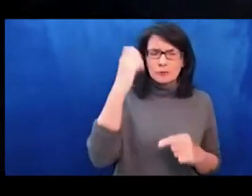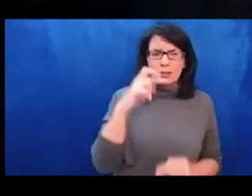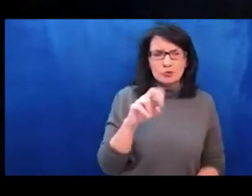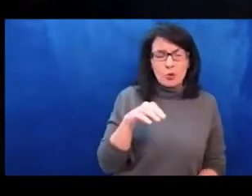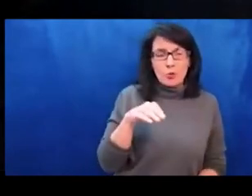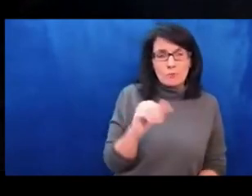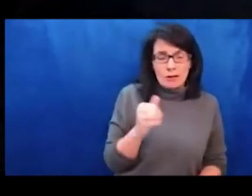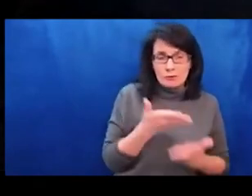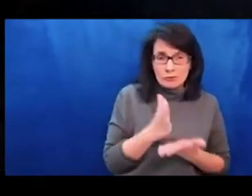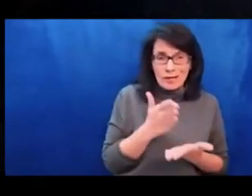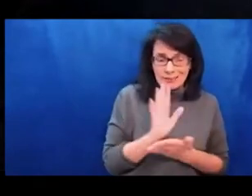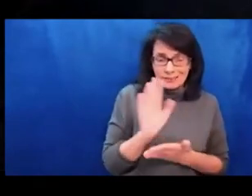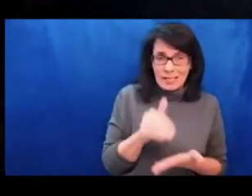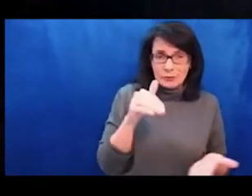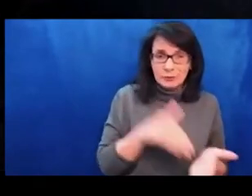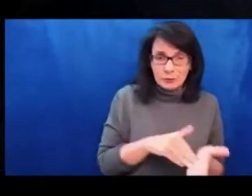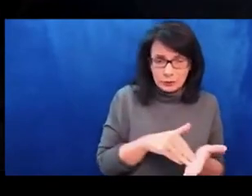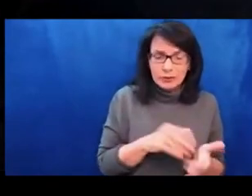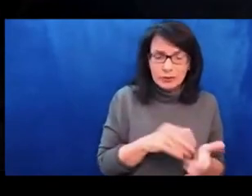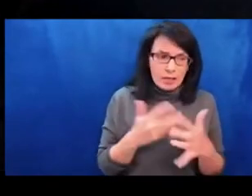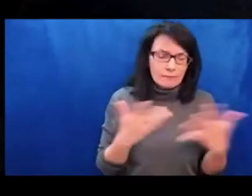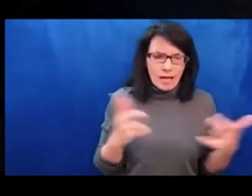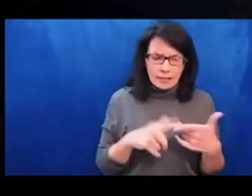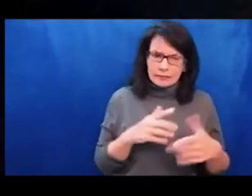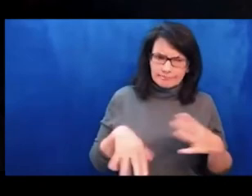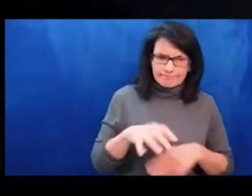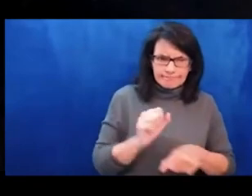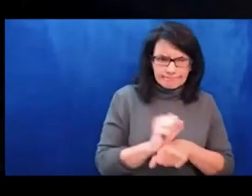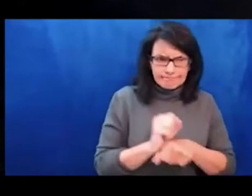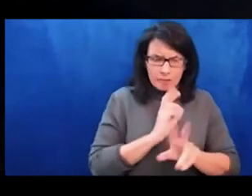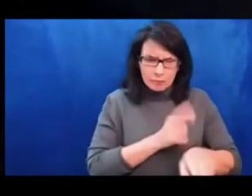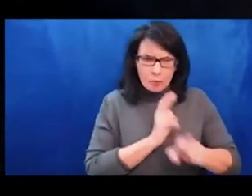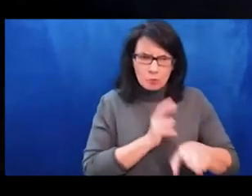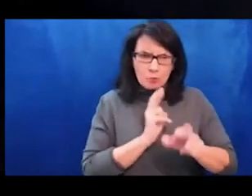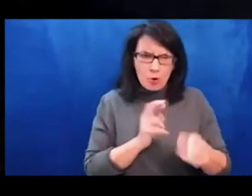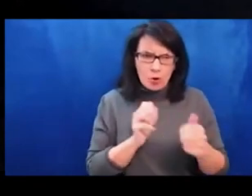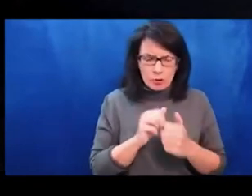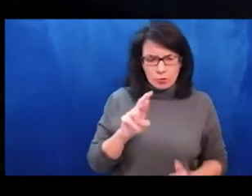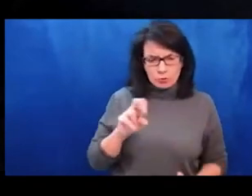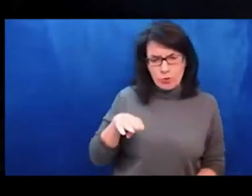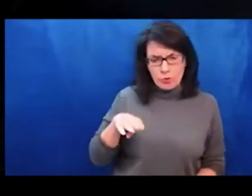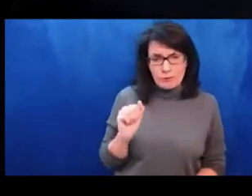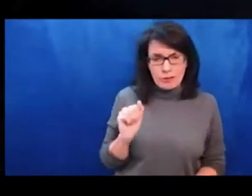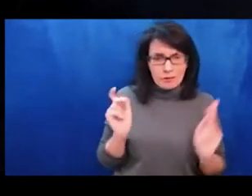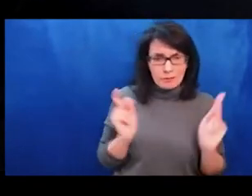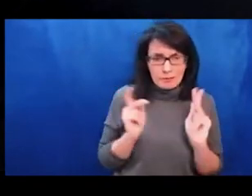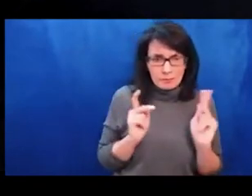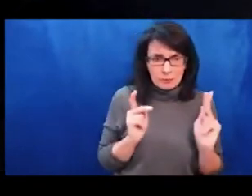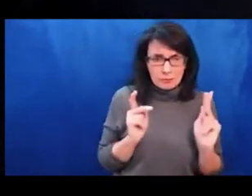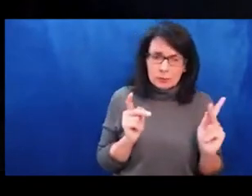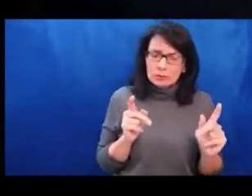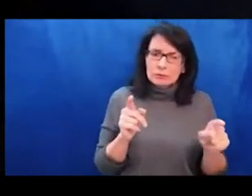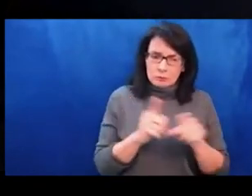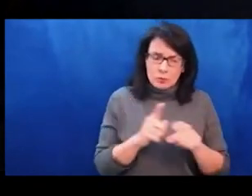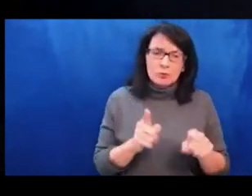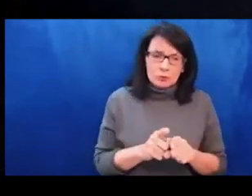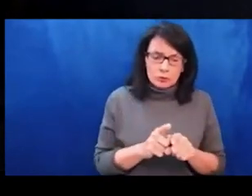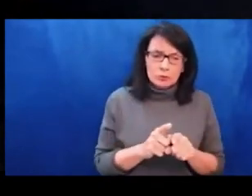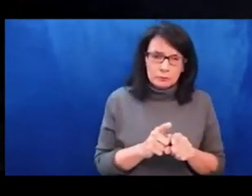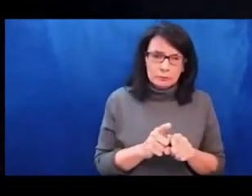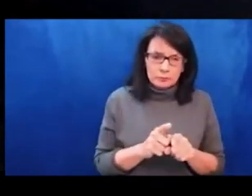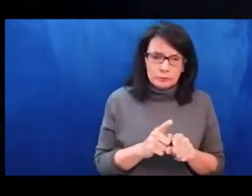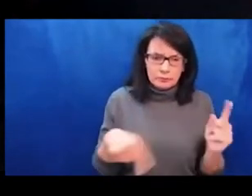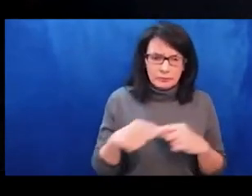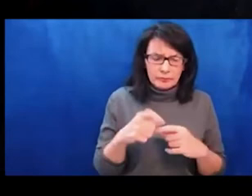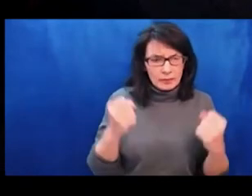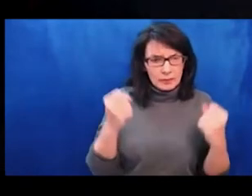and again, I want to point that out a few because I think it highlights the history of Black and brown people in the USSR, in the Soviet